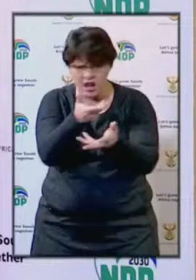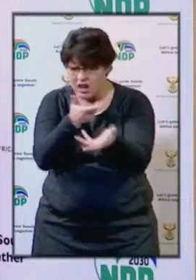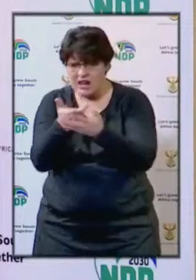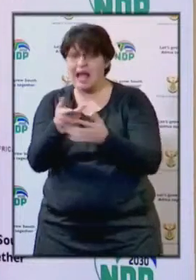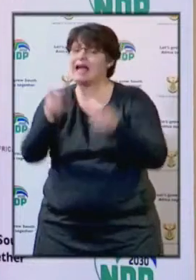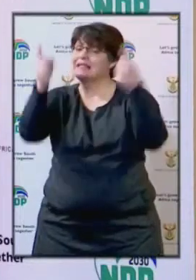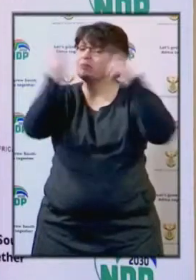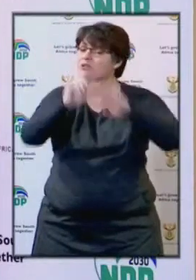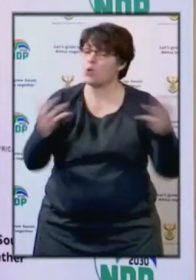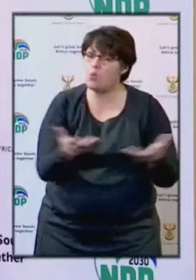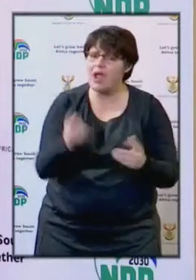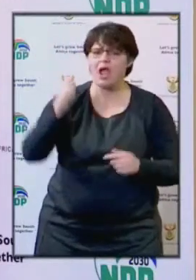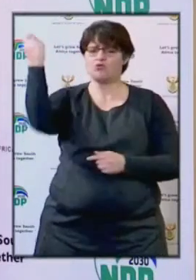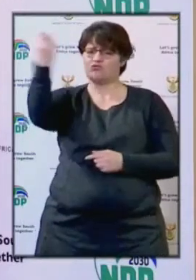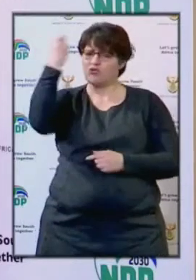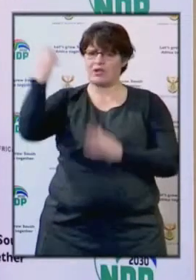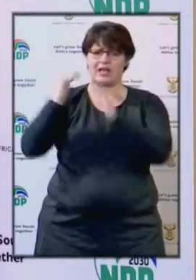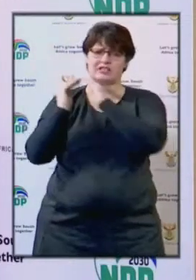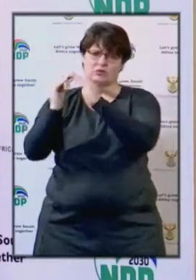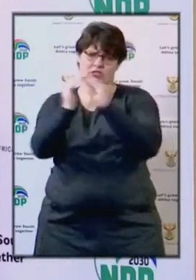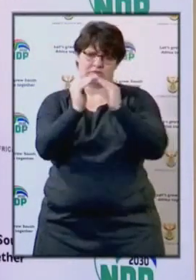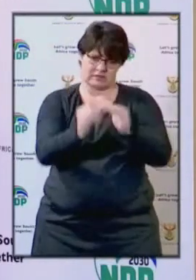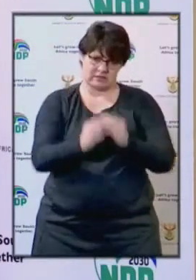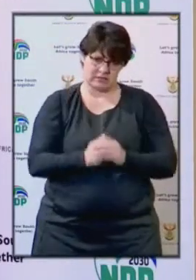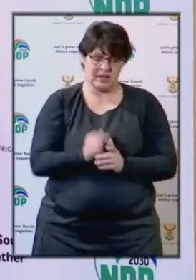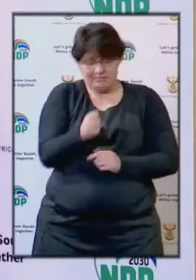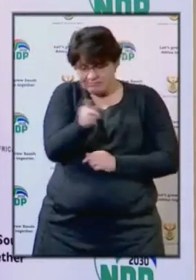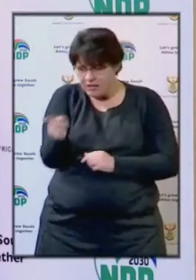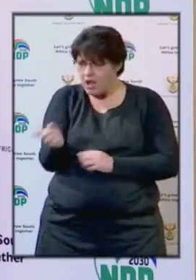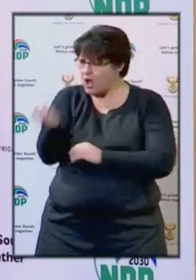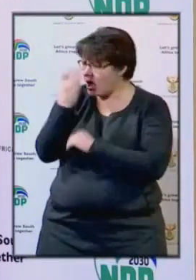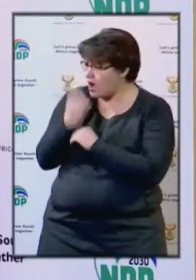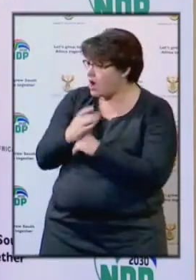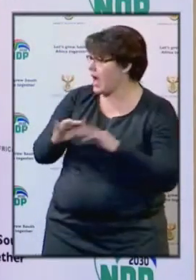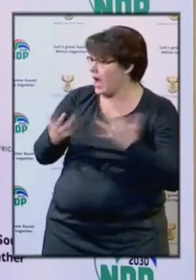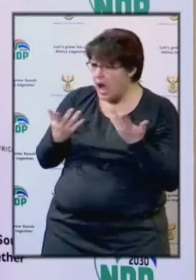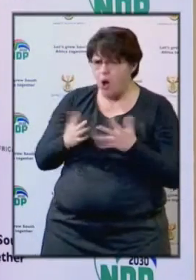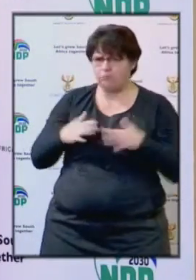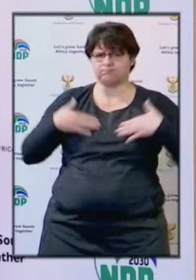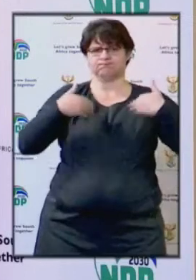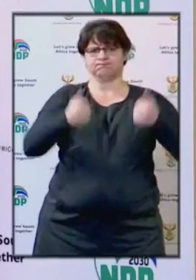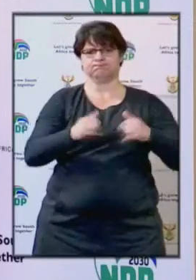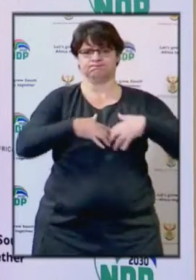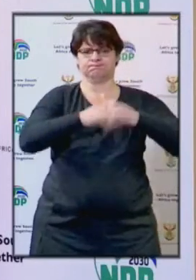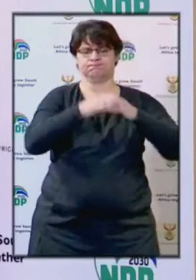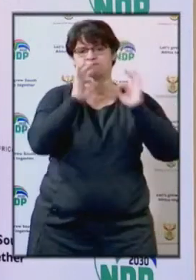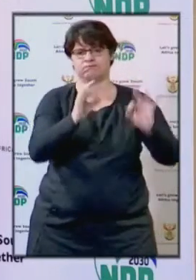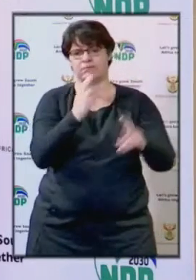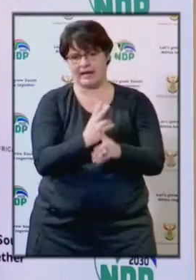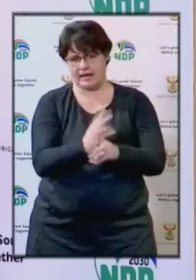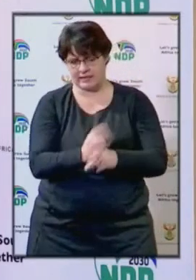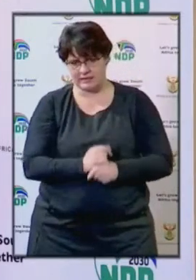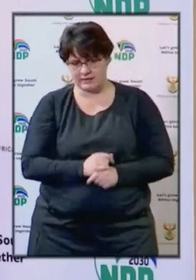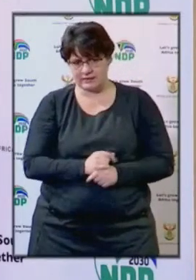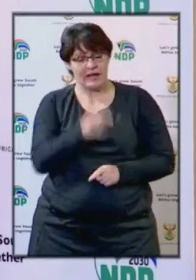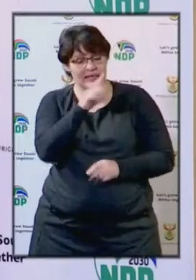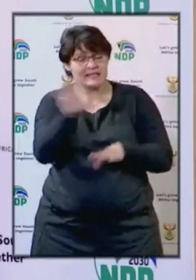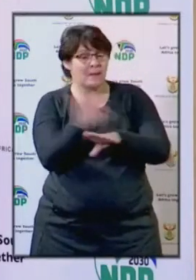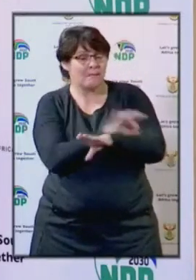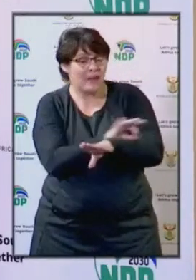in rural areas and townships, to get their input for the recovery plan. We want our plan to be